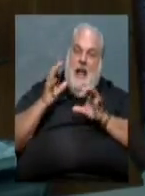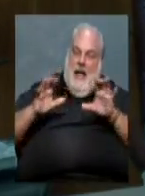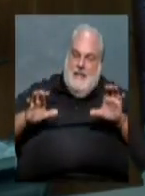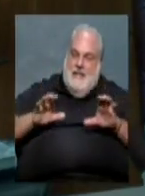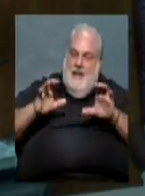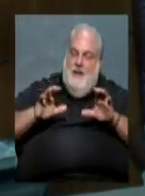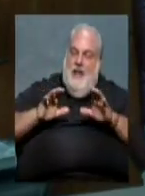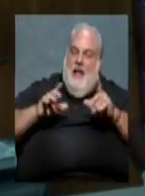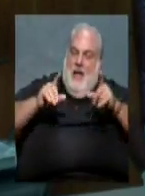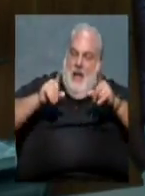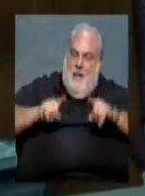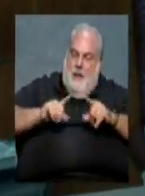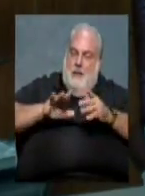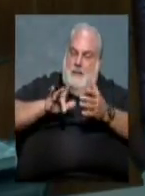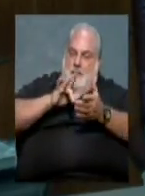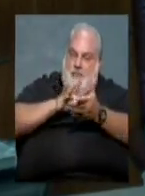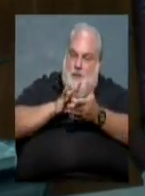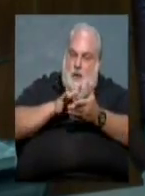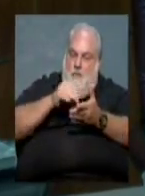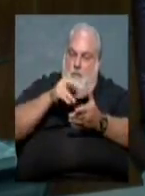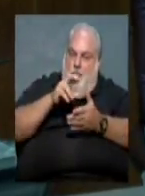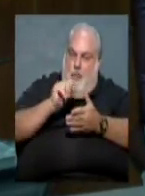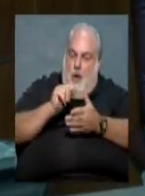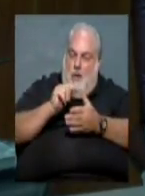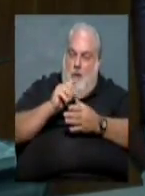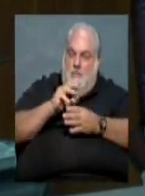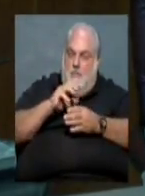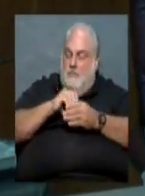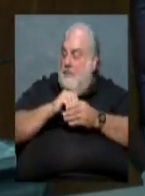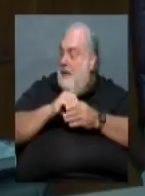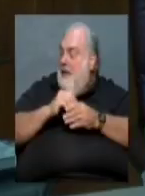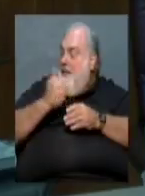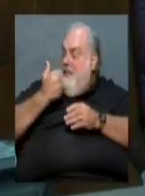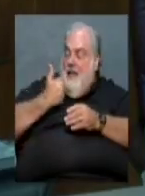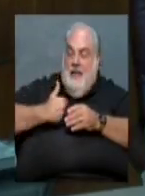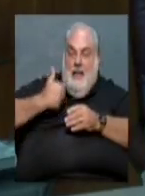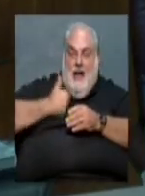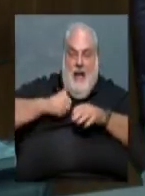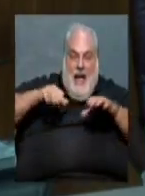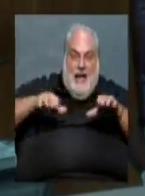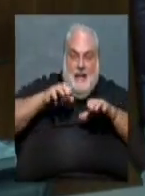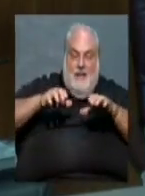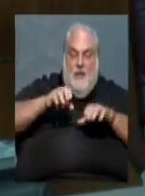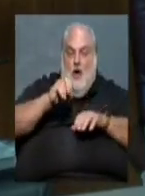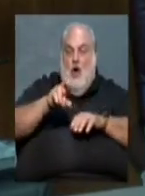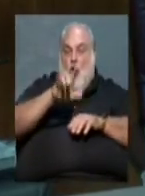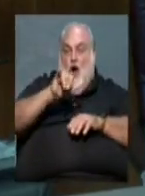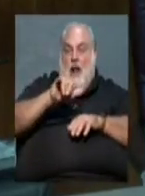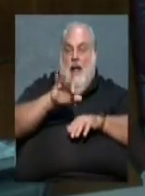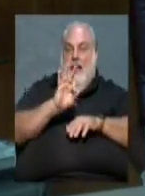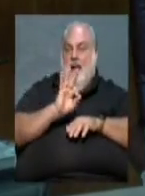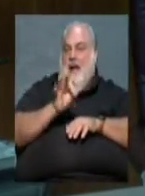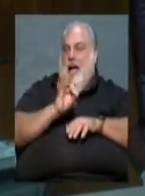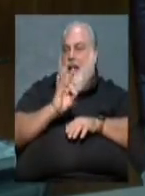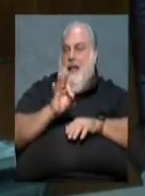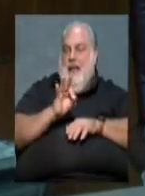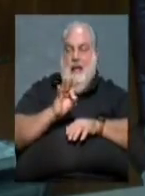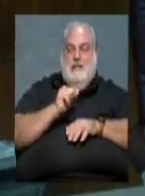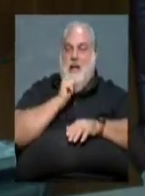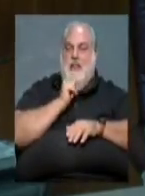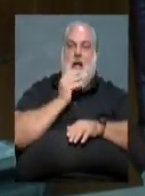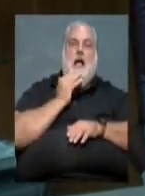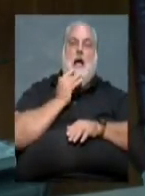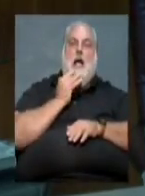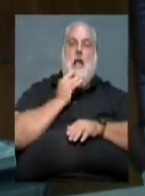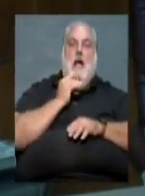city, and I believe this is related to gang activity. But unlike in the early 90s, it doesn't center around colors. I mean, it centers around